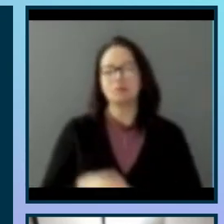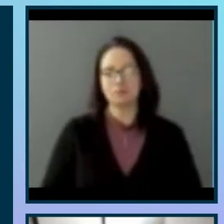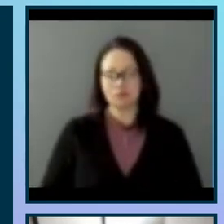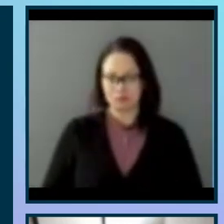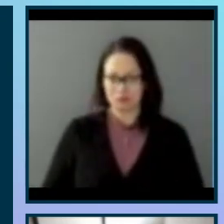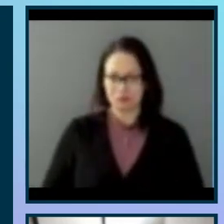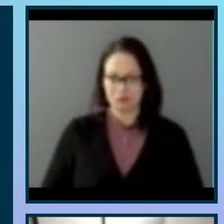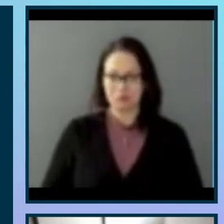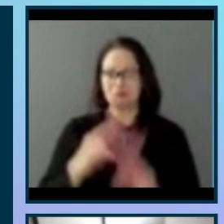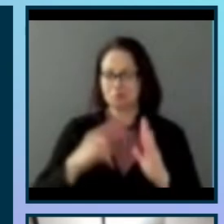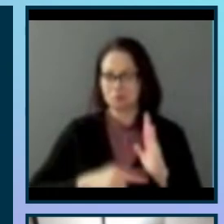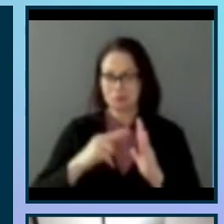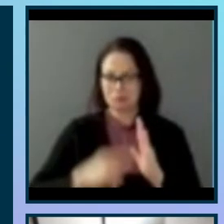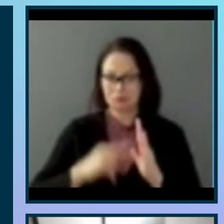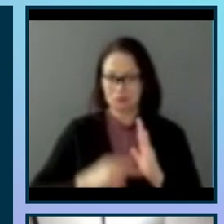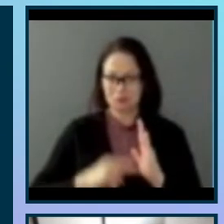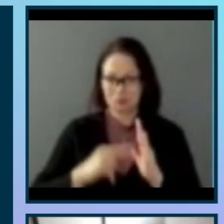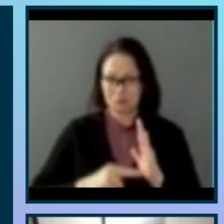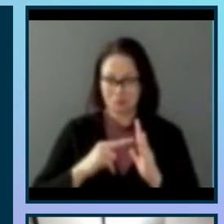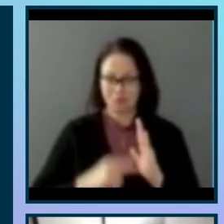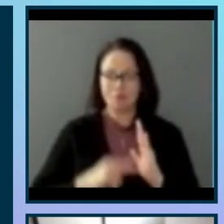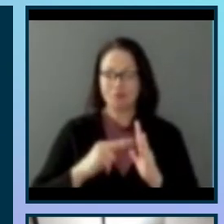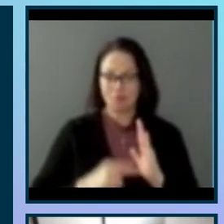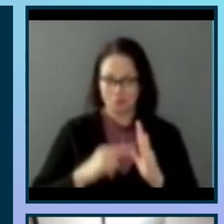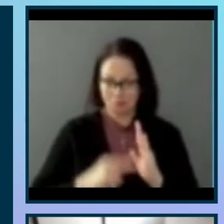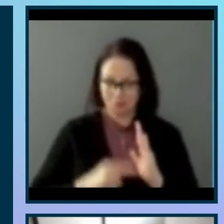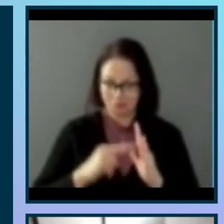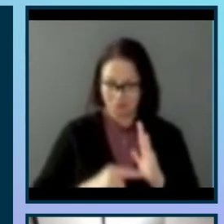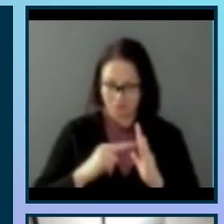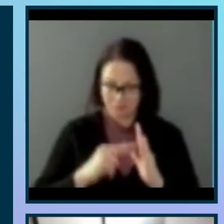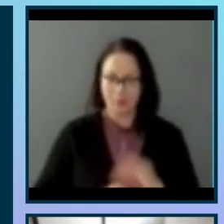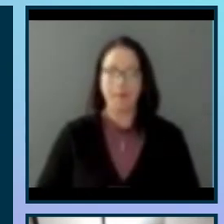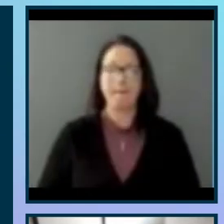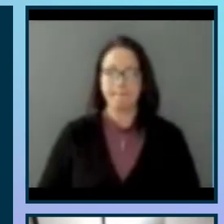what an eclipse was like. This led him to think about this question.